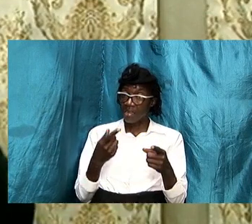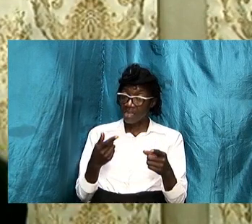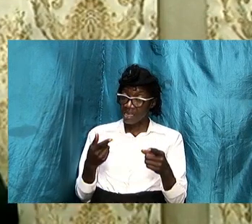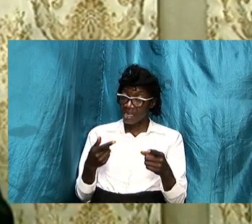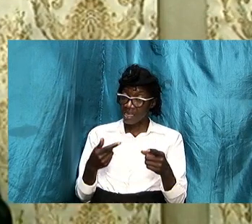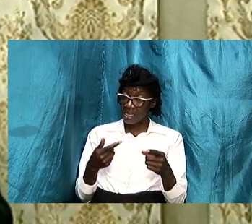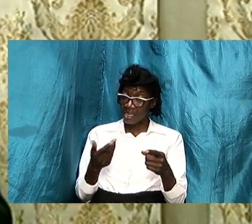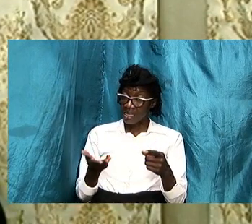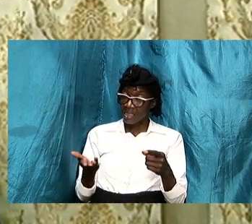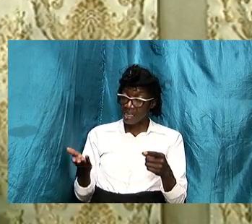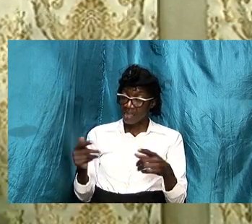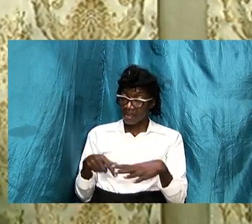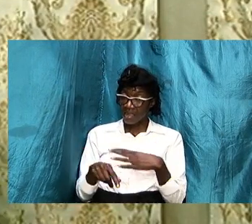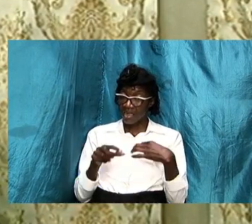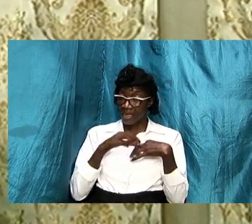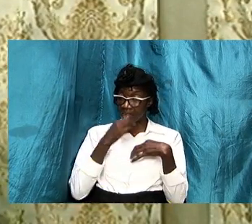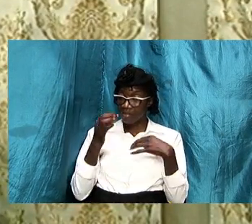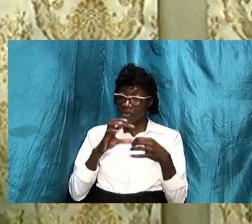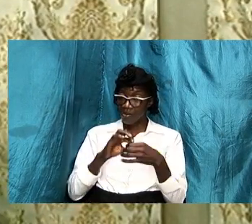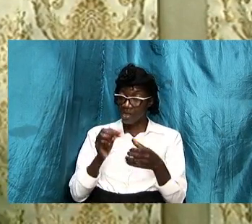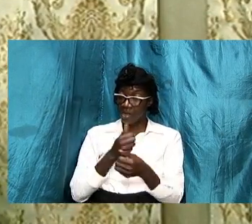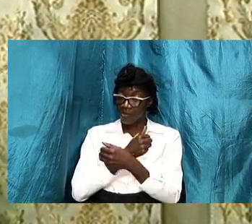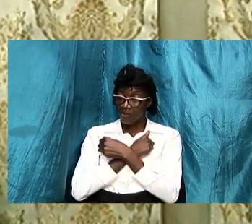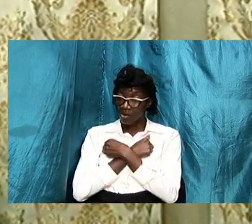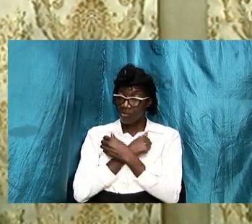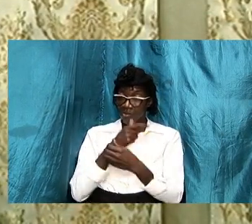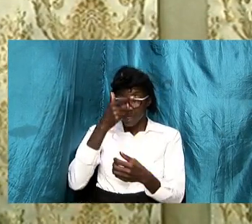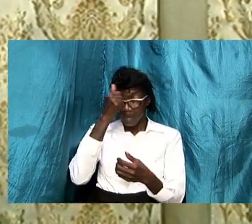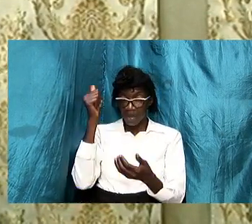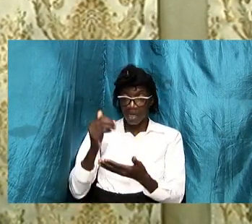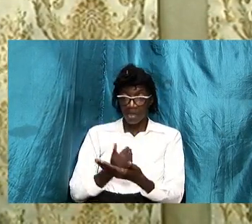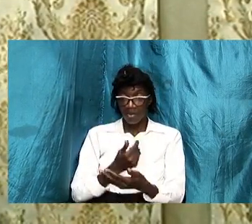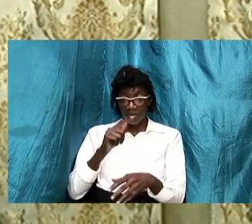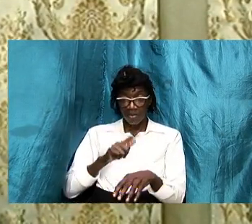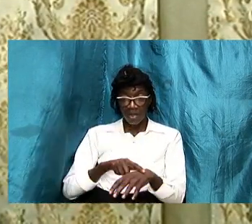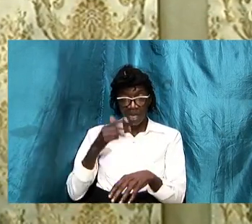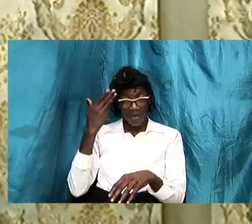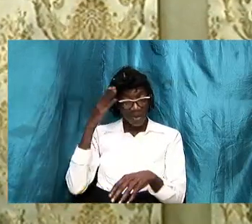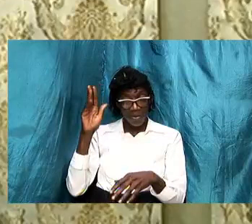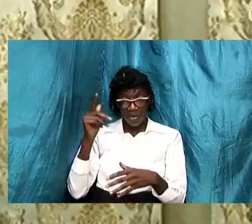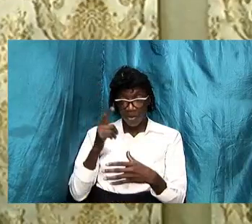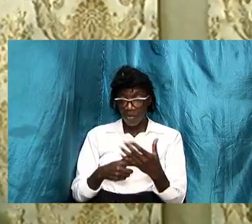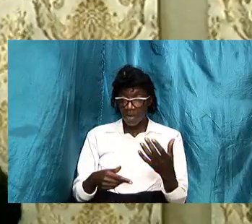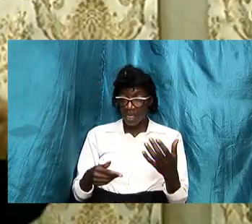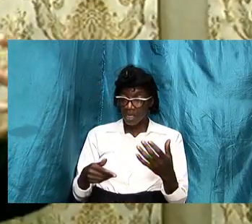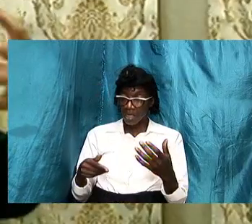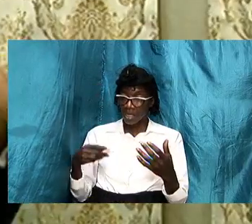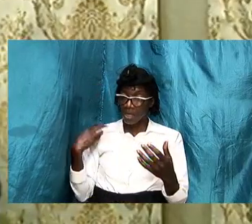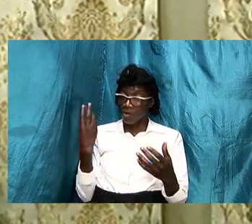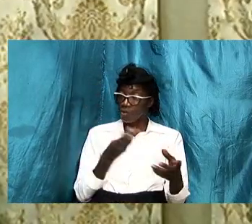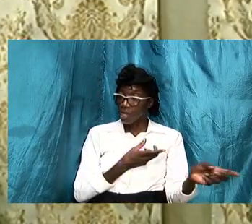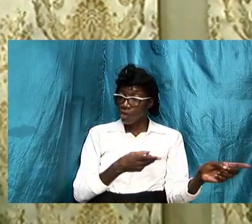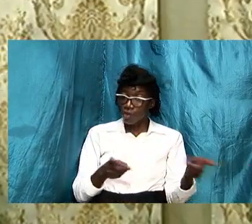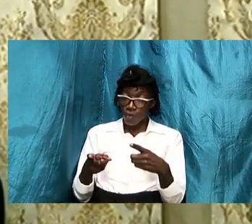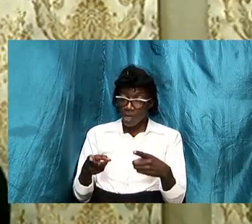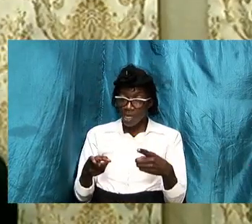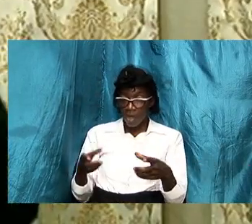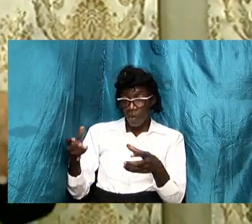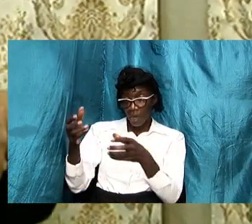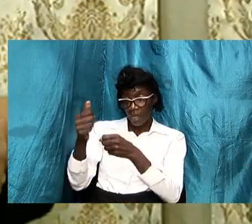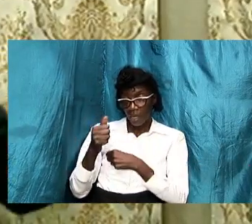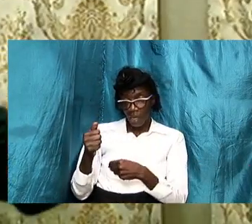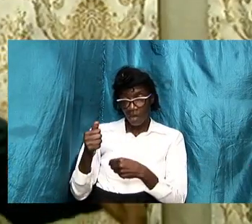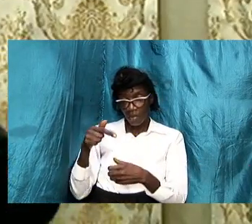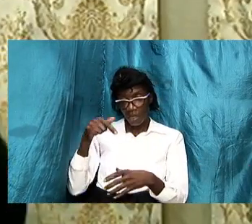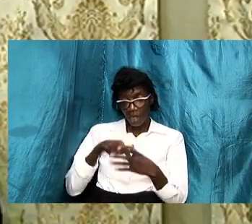spirit of loving them because sometimes we don't know what exactly it is that we're doing we get caught up in what